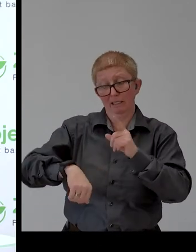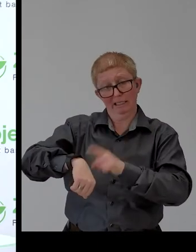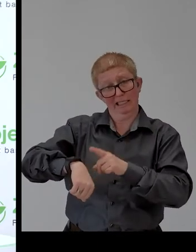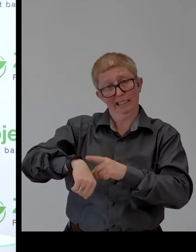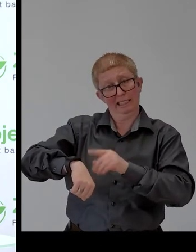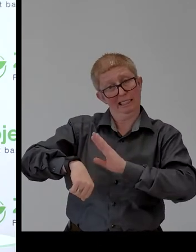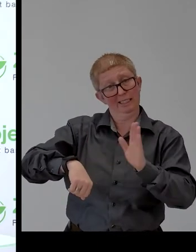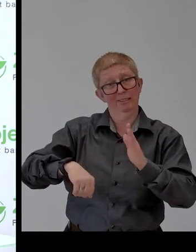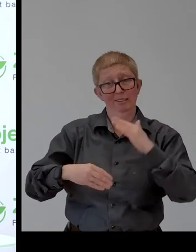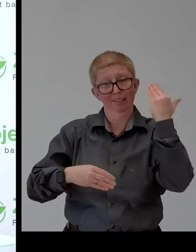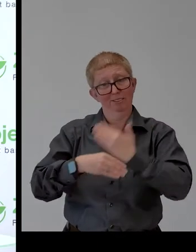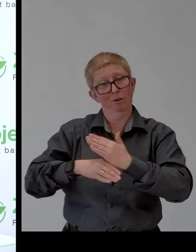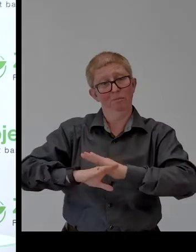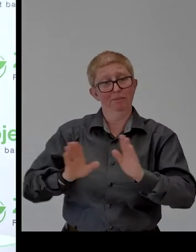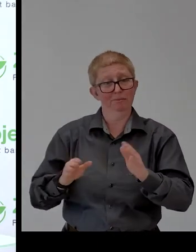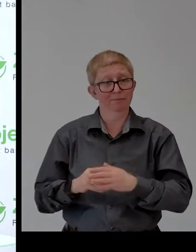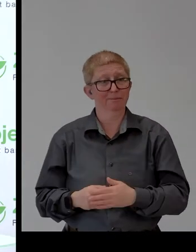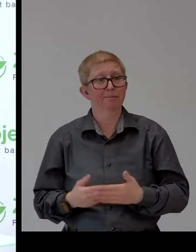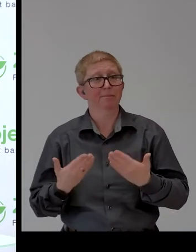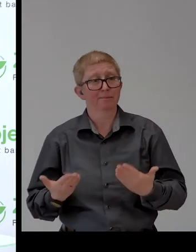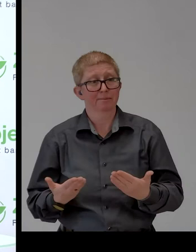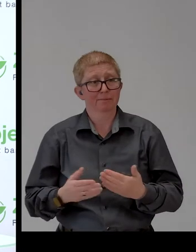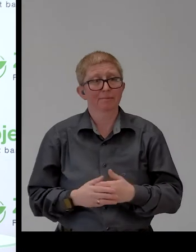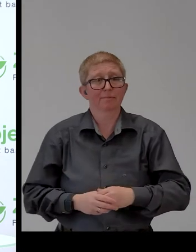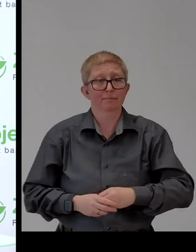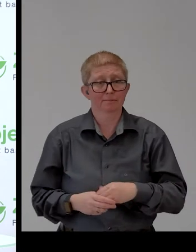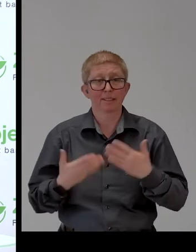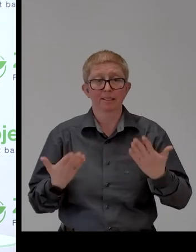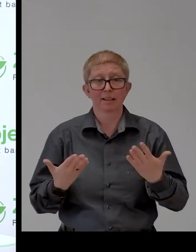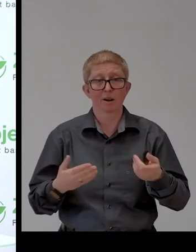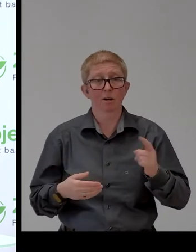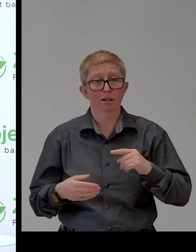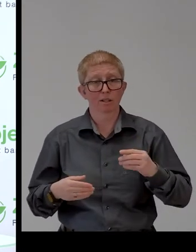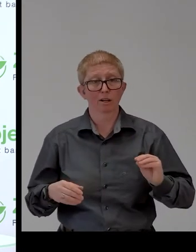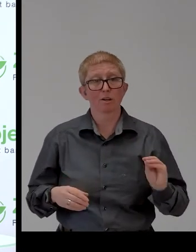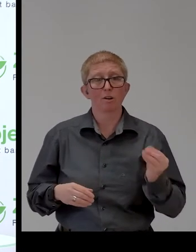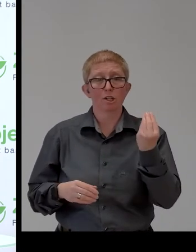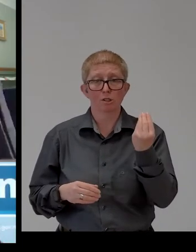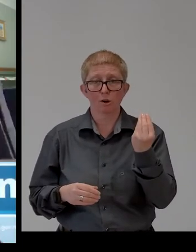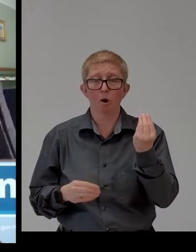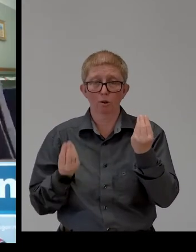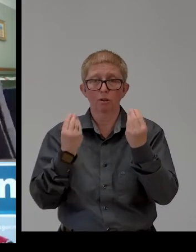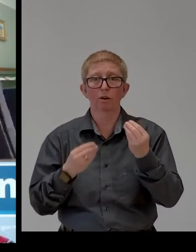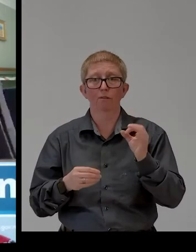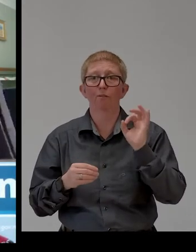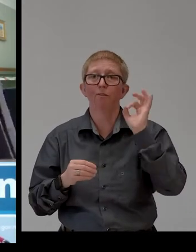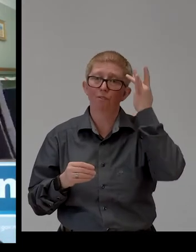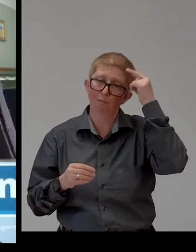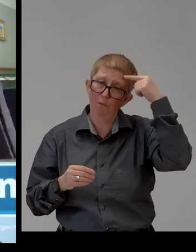we are running out of time. Meera, Youth for Jobs, you are next from India. Thank you. Thank you.